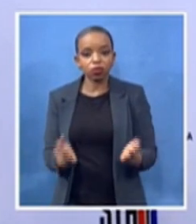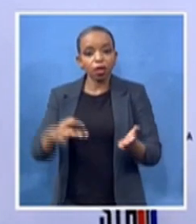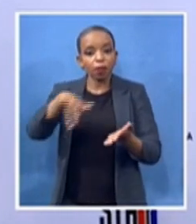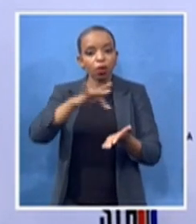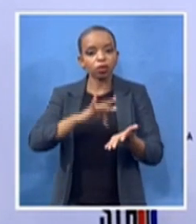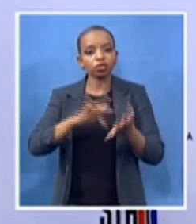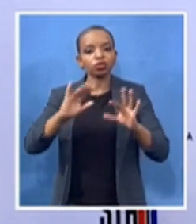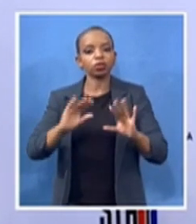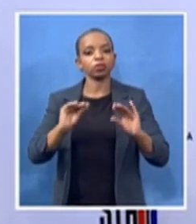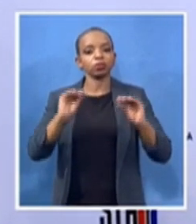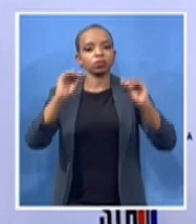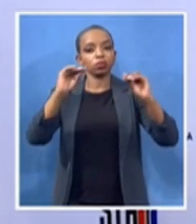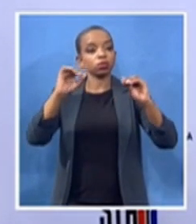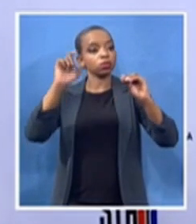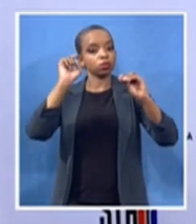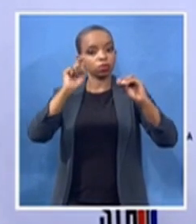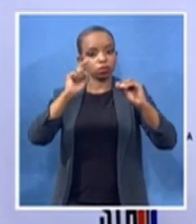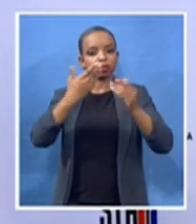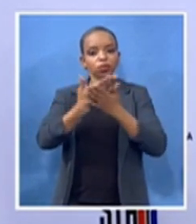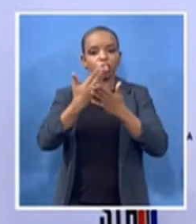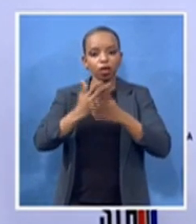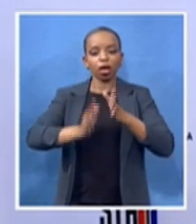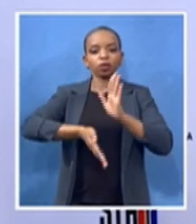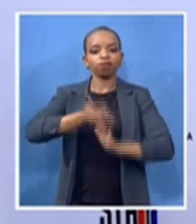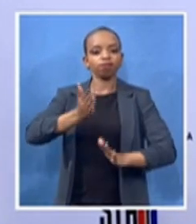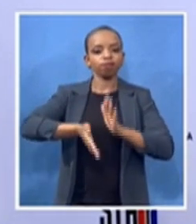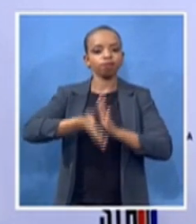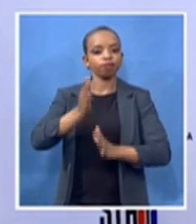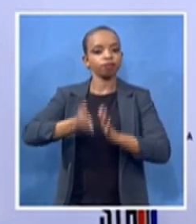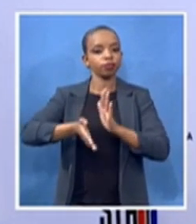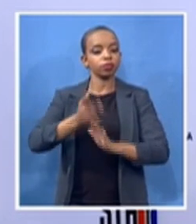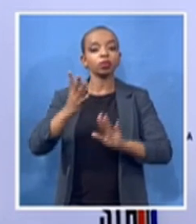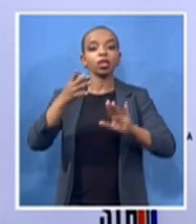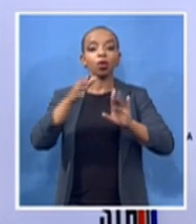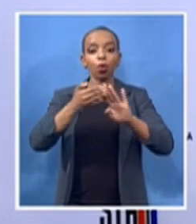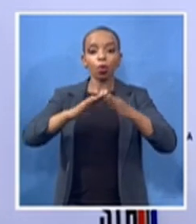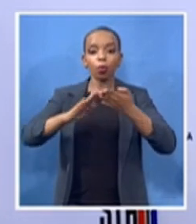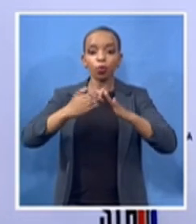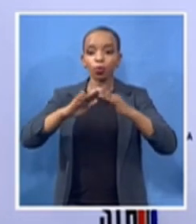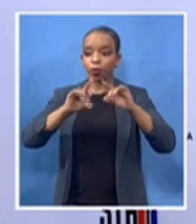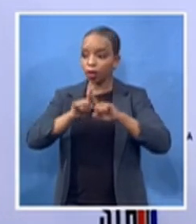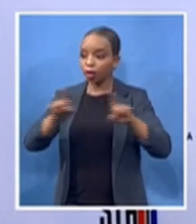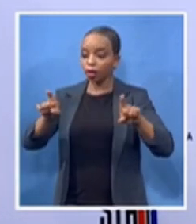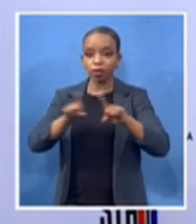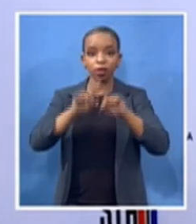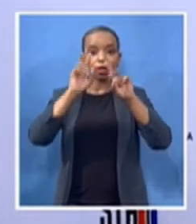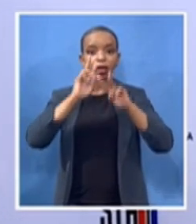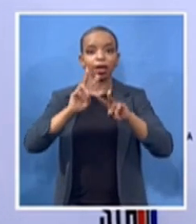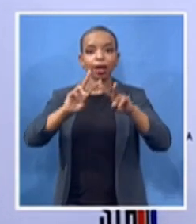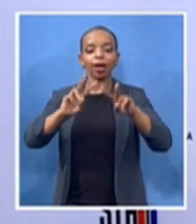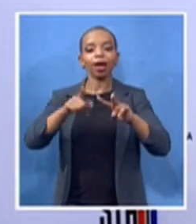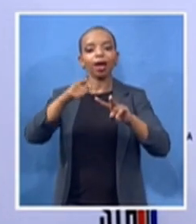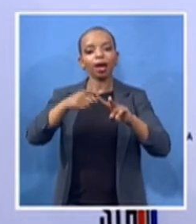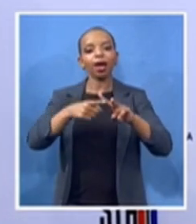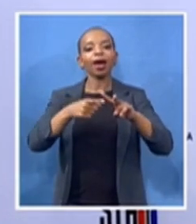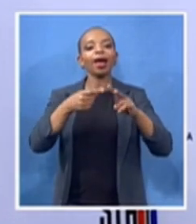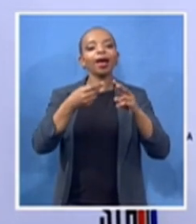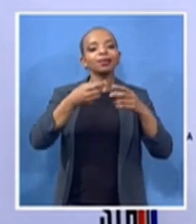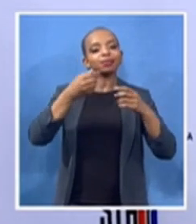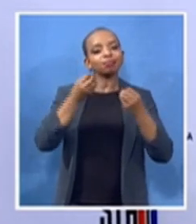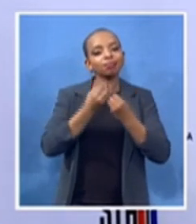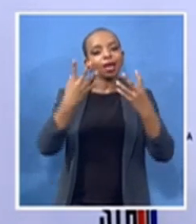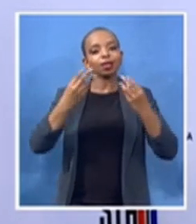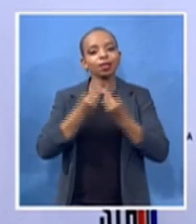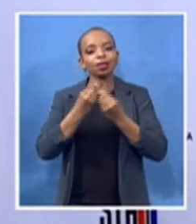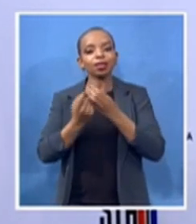weapons and tools that can actually address so many of the social ills that we find ourselves faced with today we will